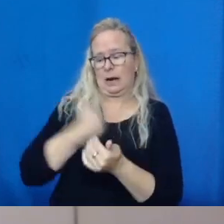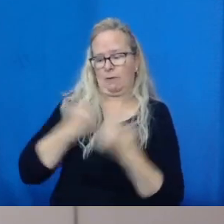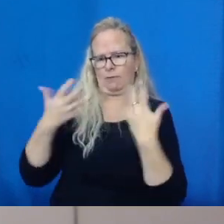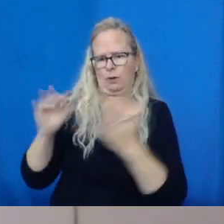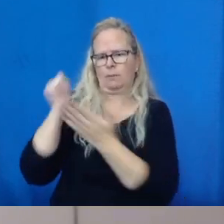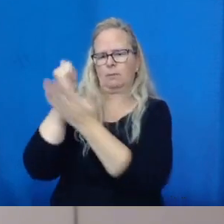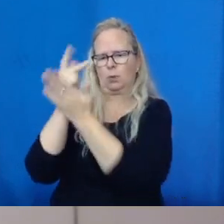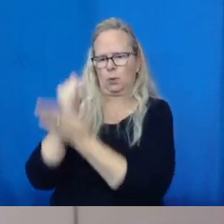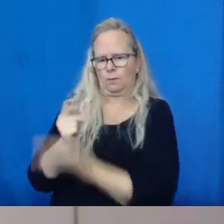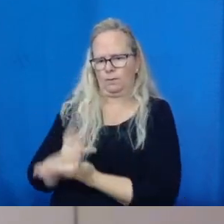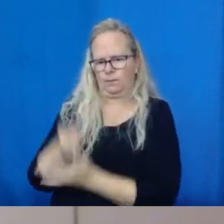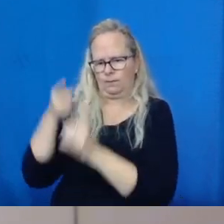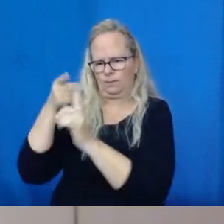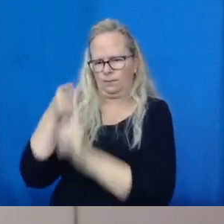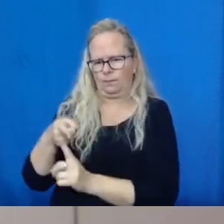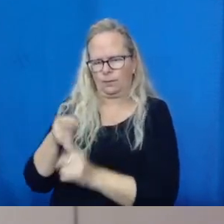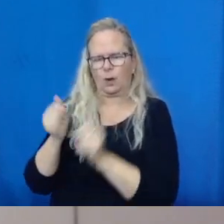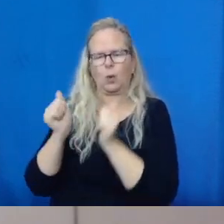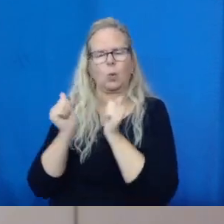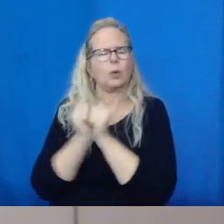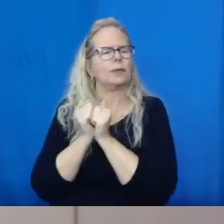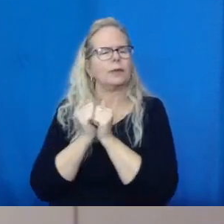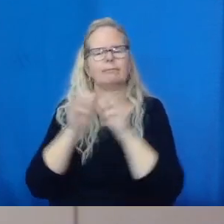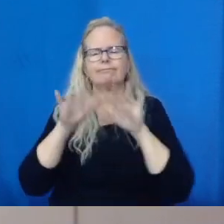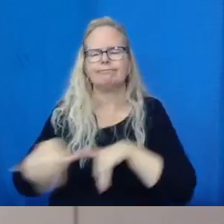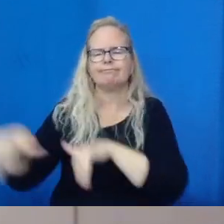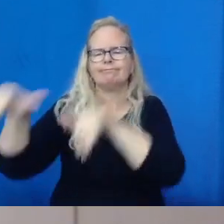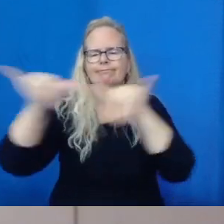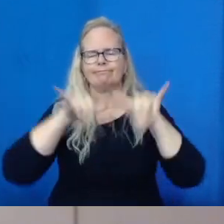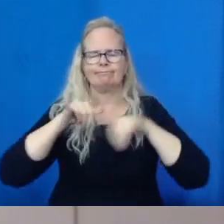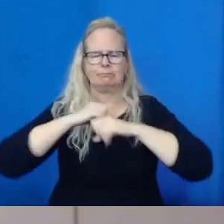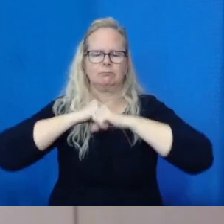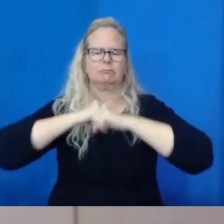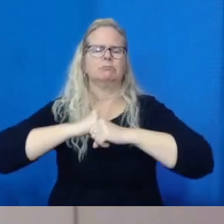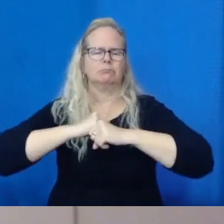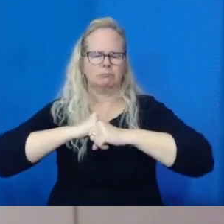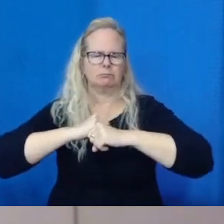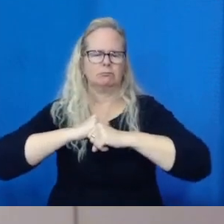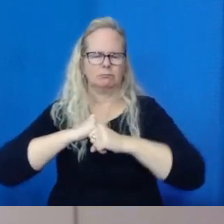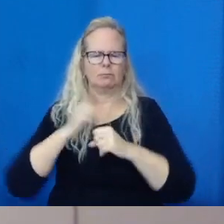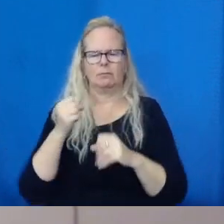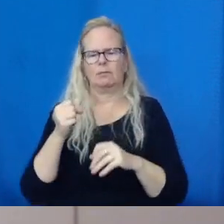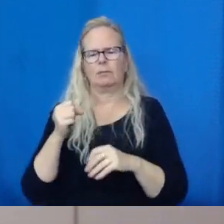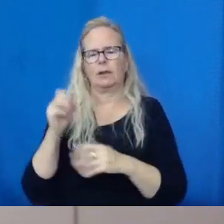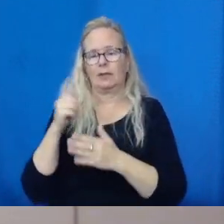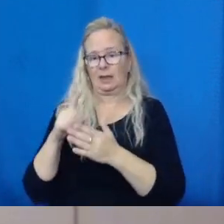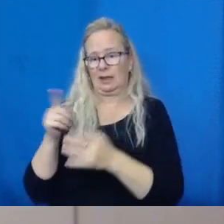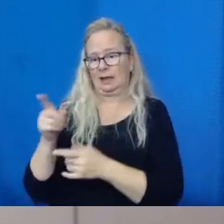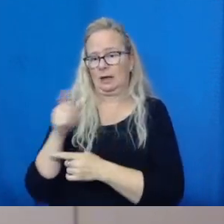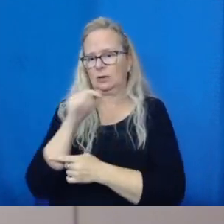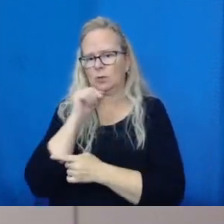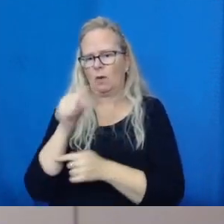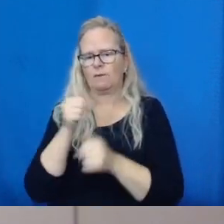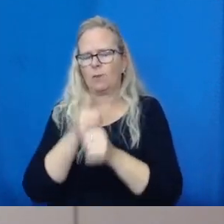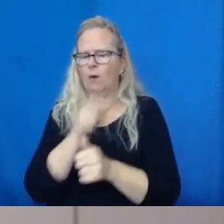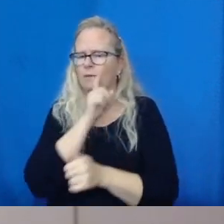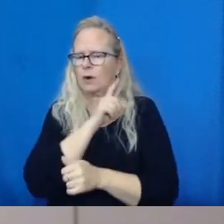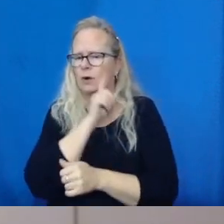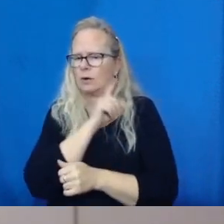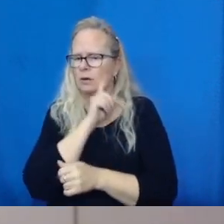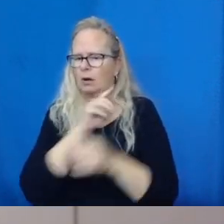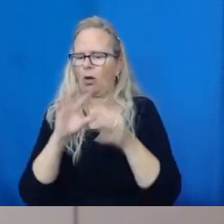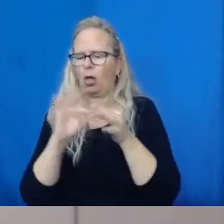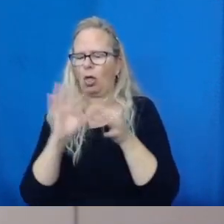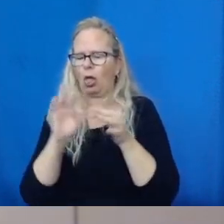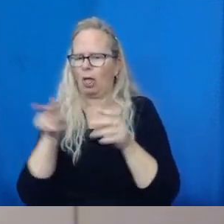standardization that Simon's been talking about so that you avoid the counterfeit ones. So if they're on that list, as well as on that CDC list that he